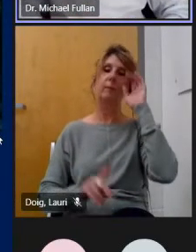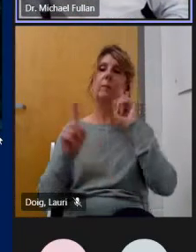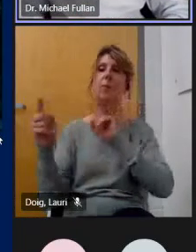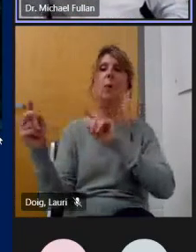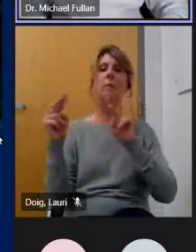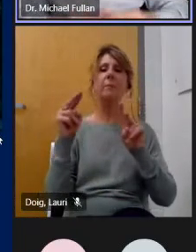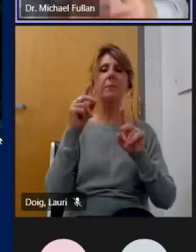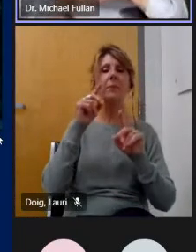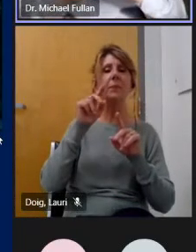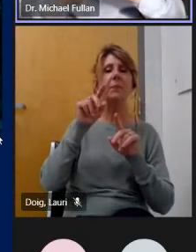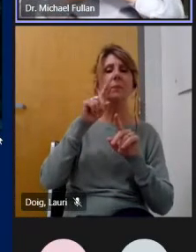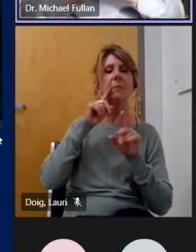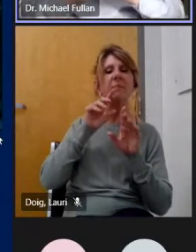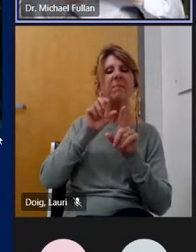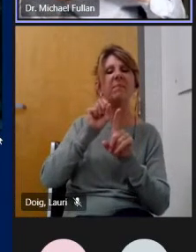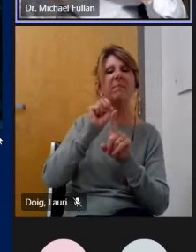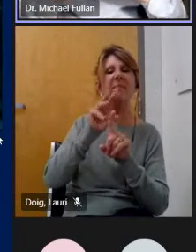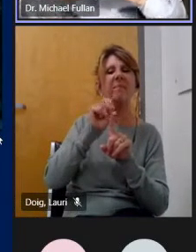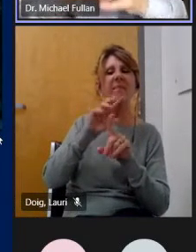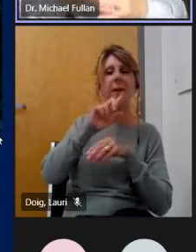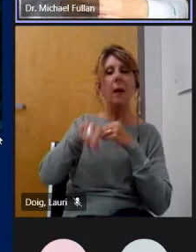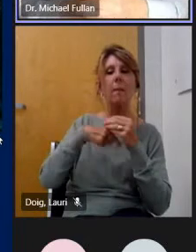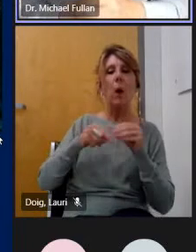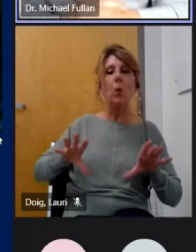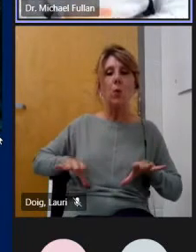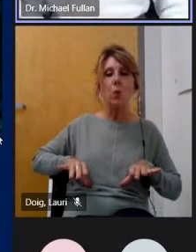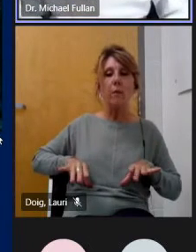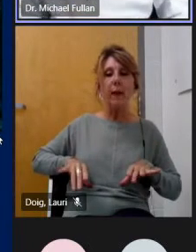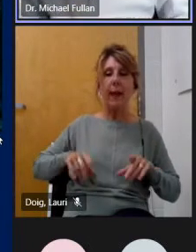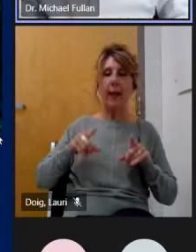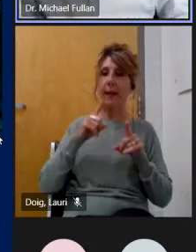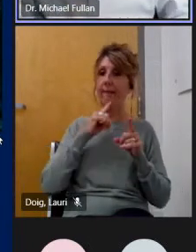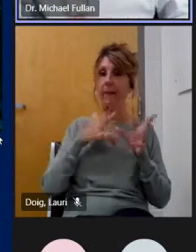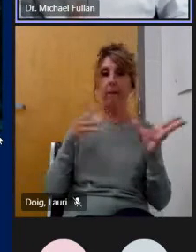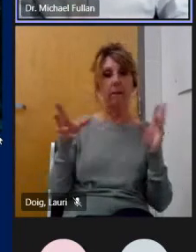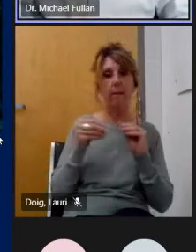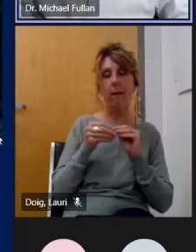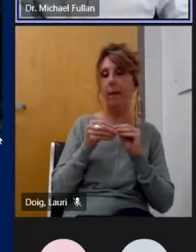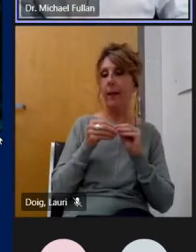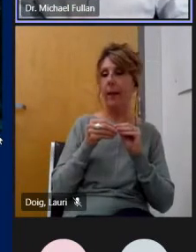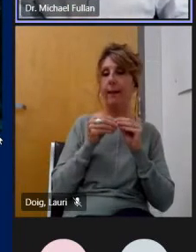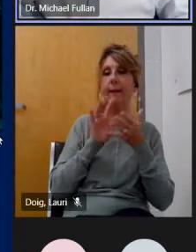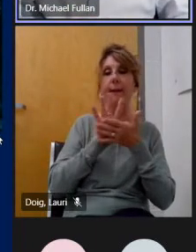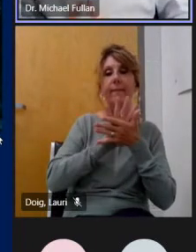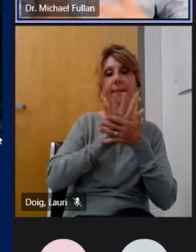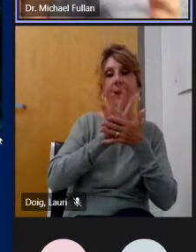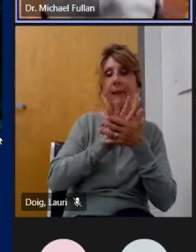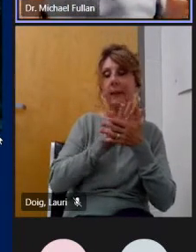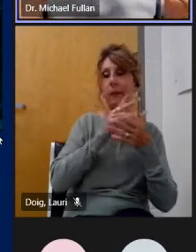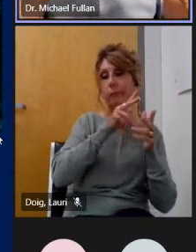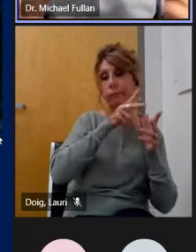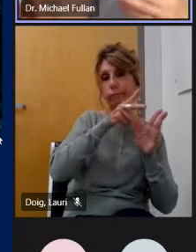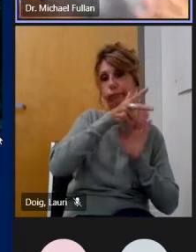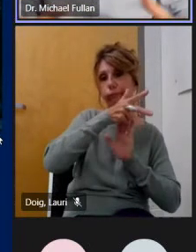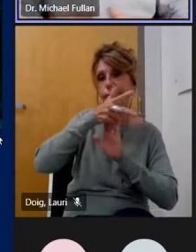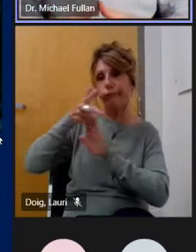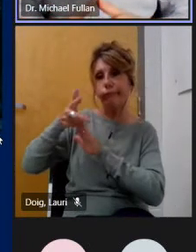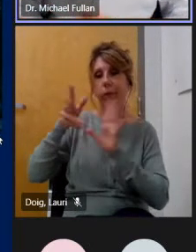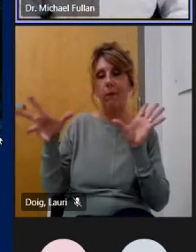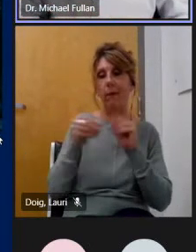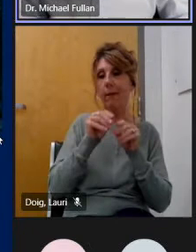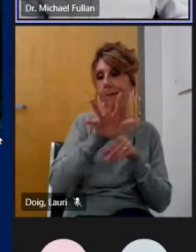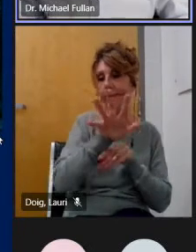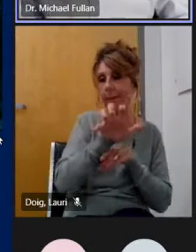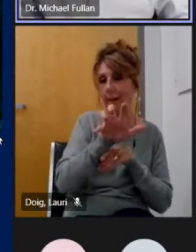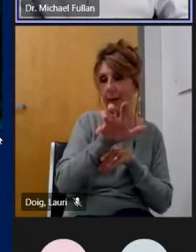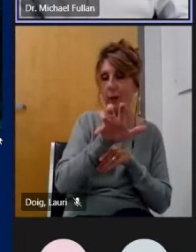labrador just as a uh we have maybe 500 videos uh and i wanted to use this one and think about because the size of the problem and the nature